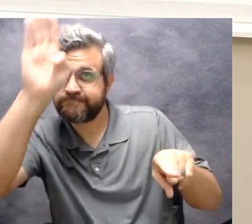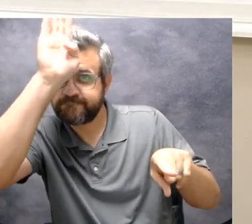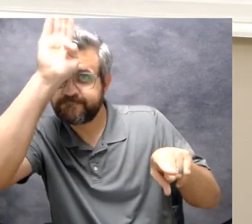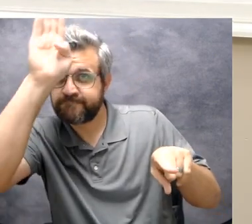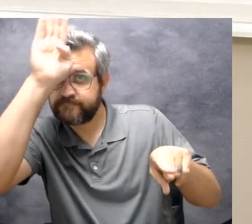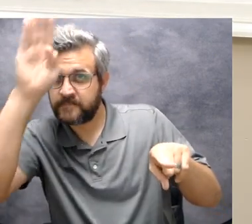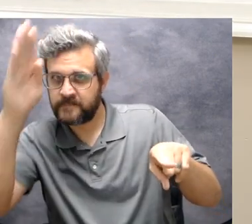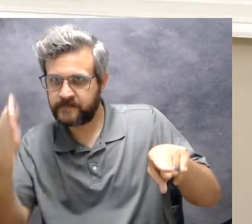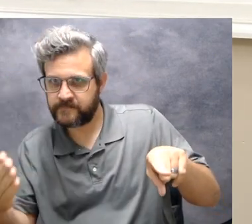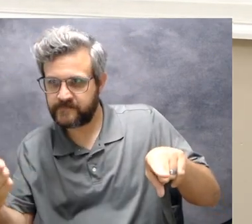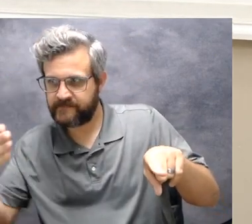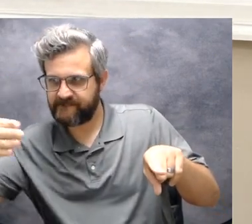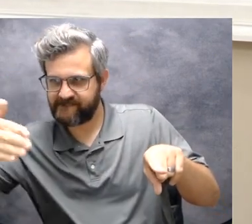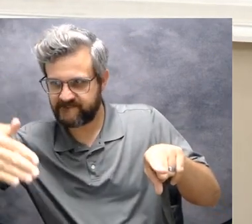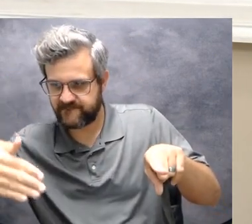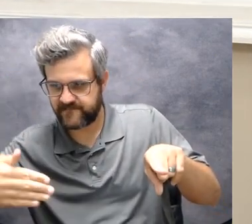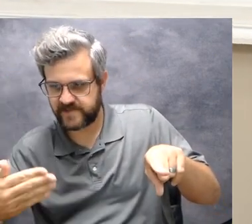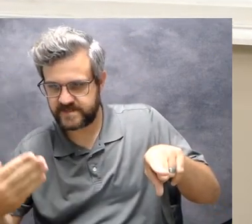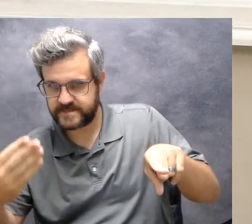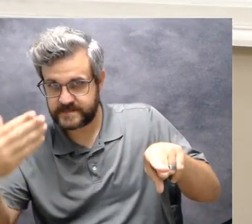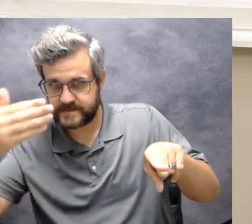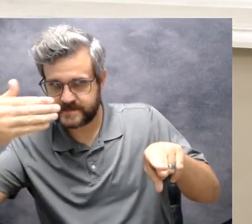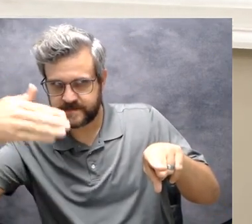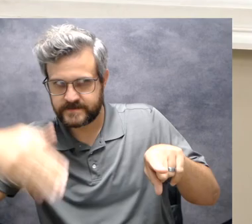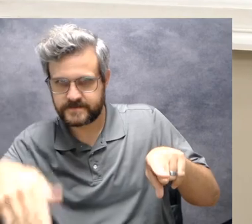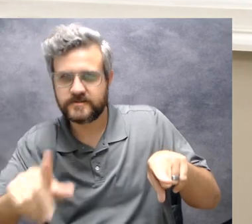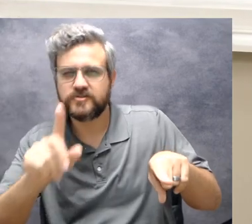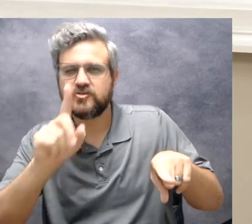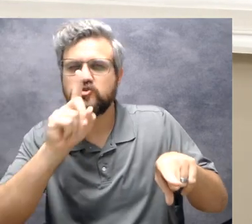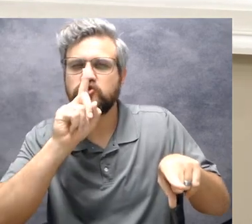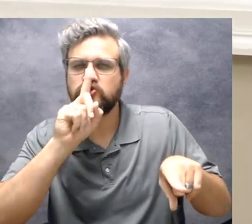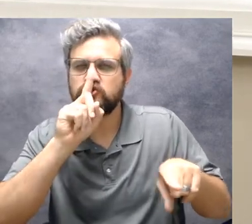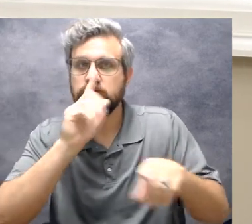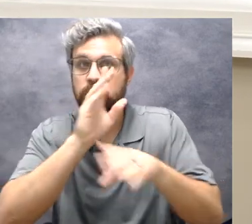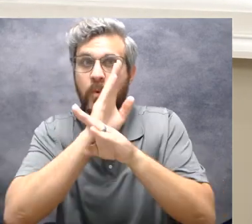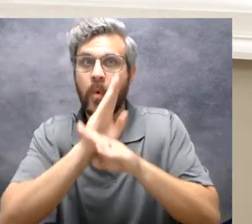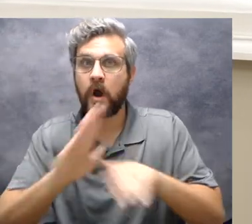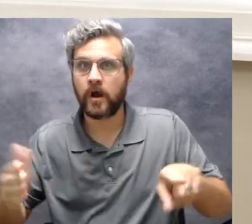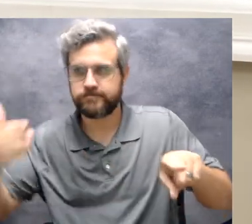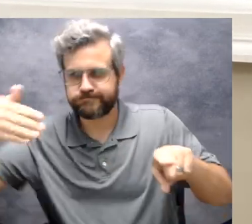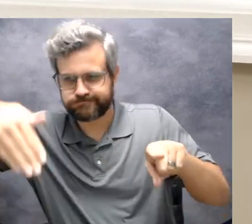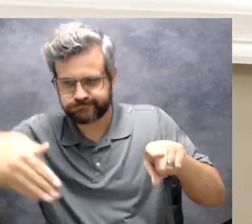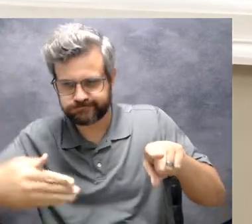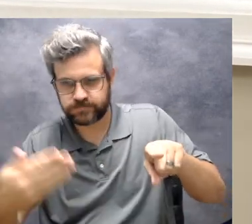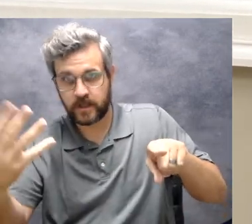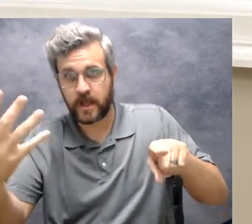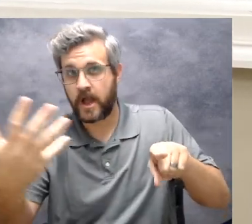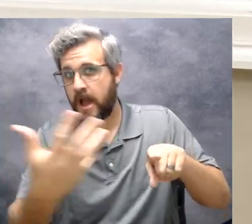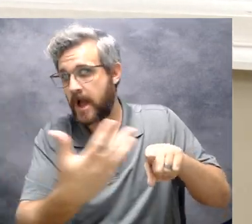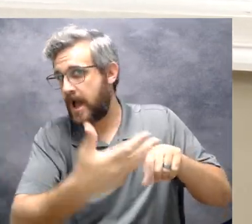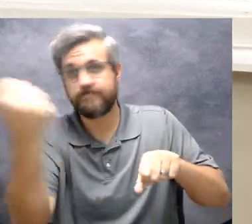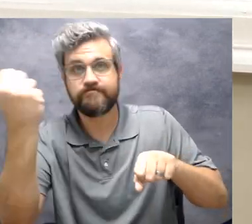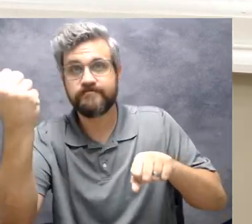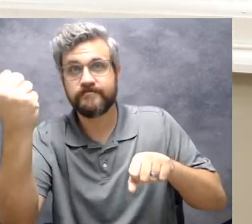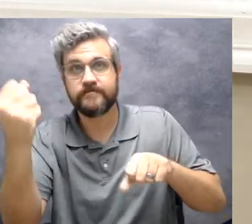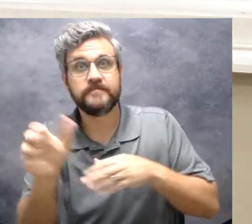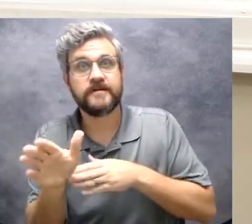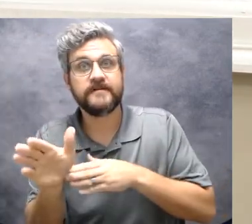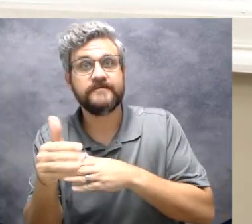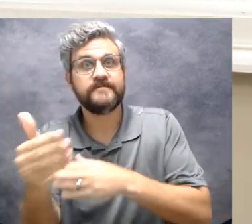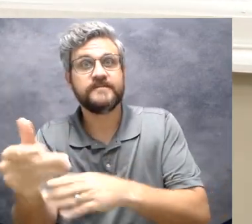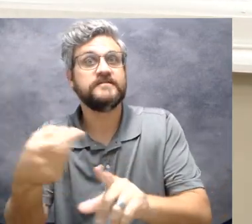comes Mr. Shark, quite as can be, and